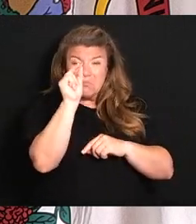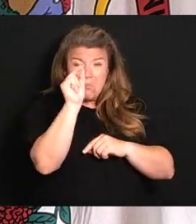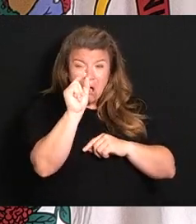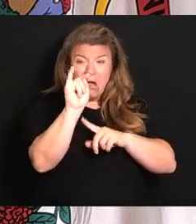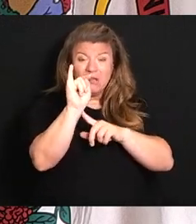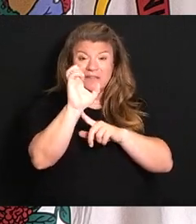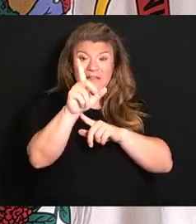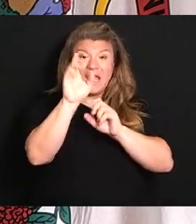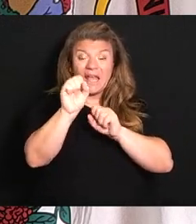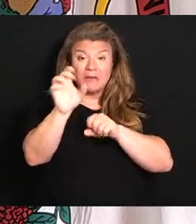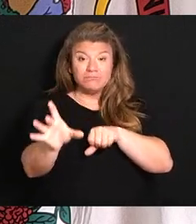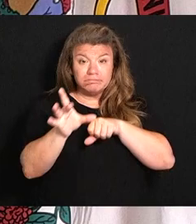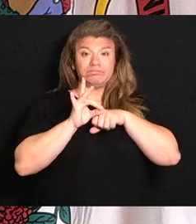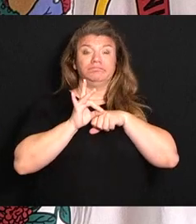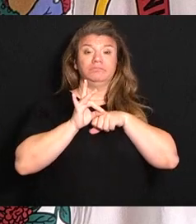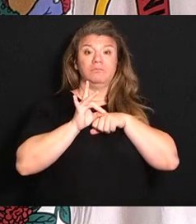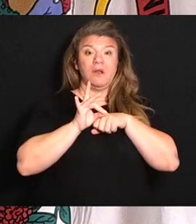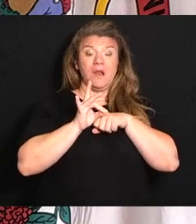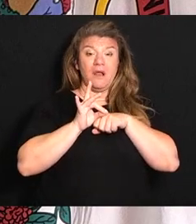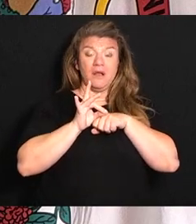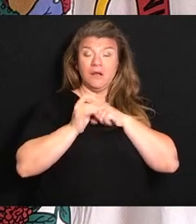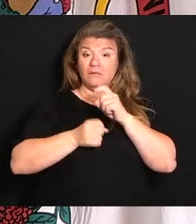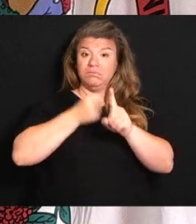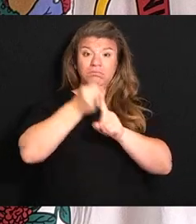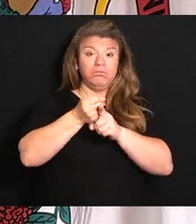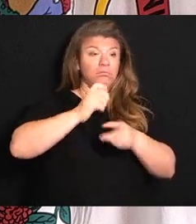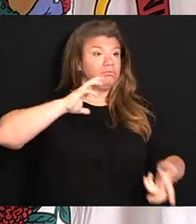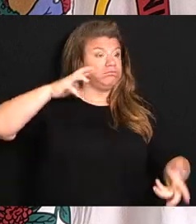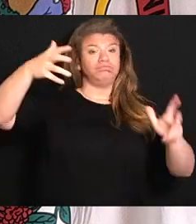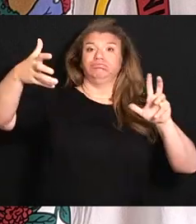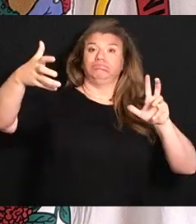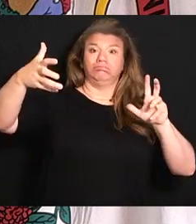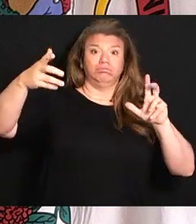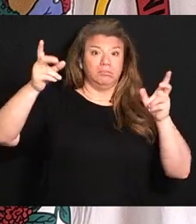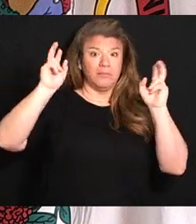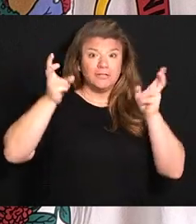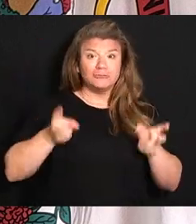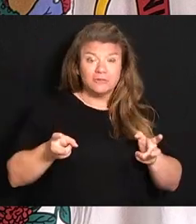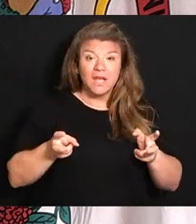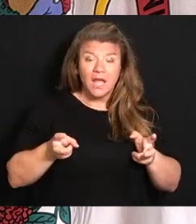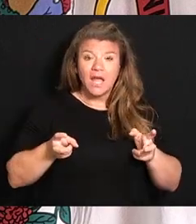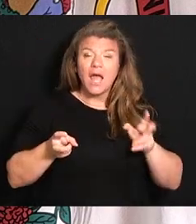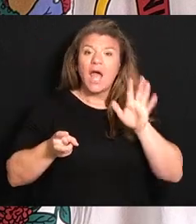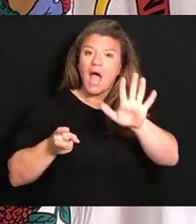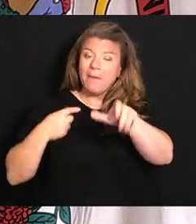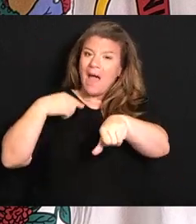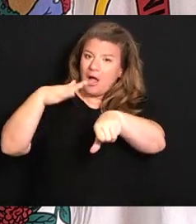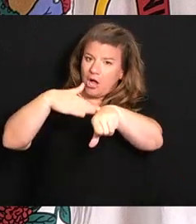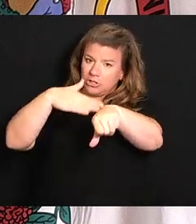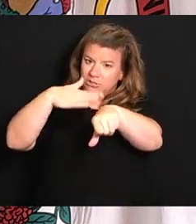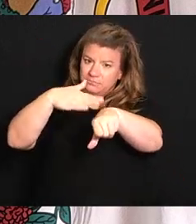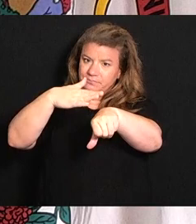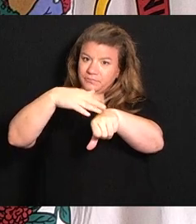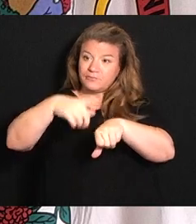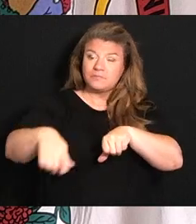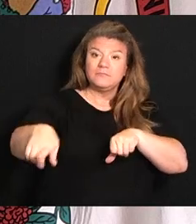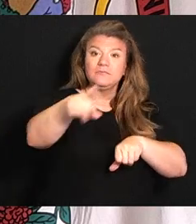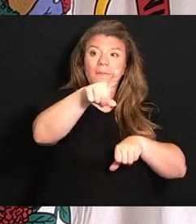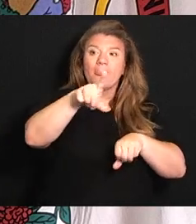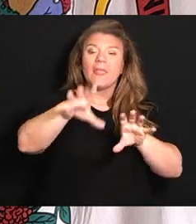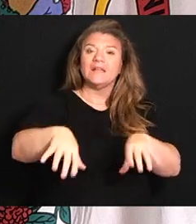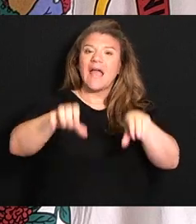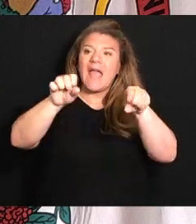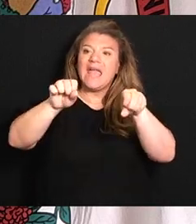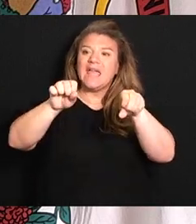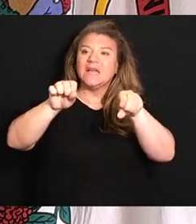could get on you that could cause a lot of issues and everything. But I would caution everyone, take the,